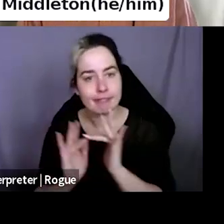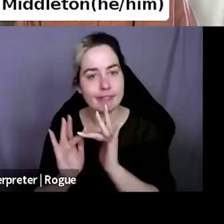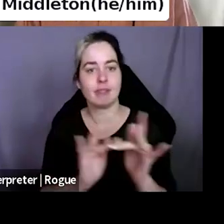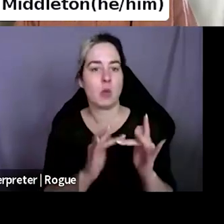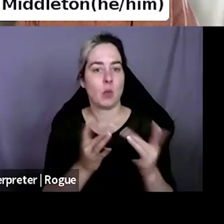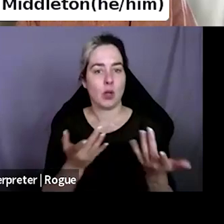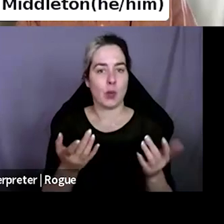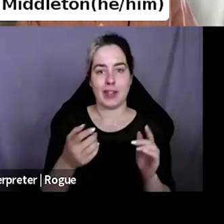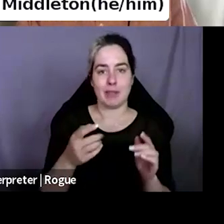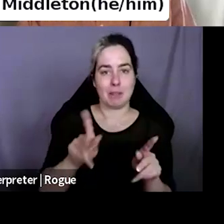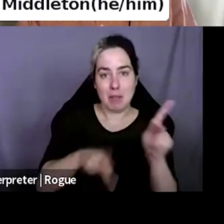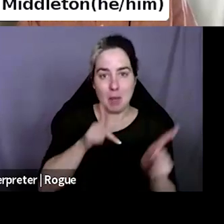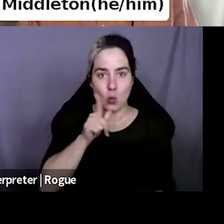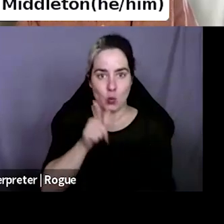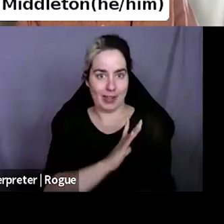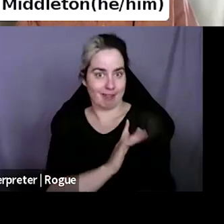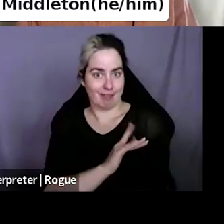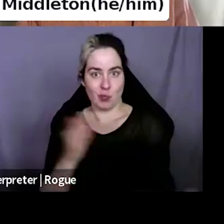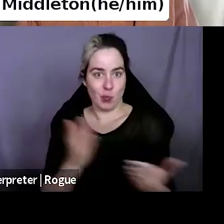deal. Yeah.